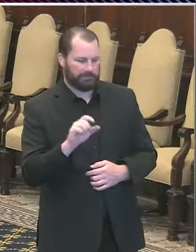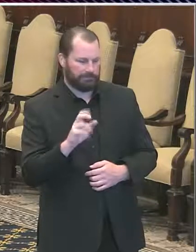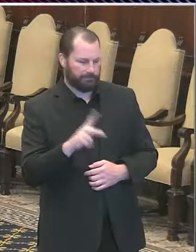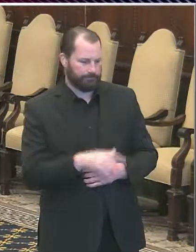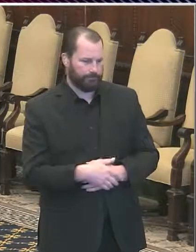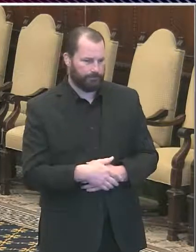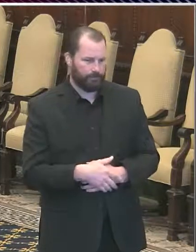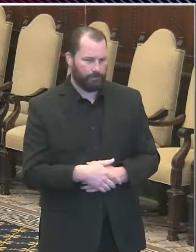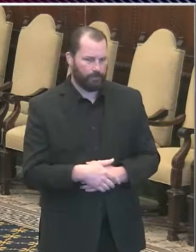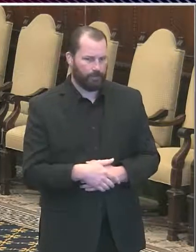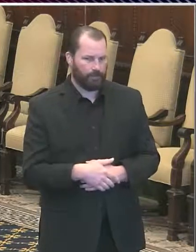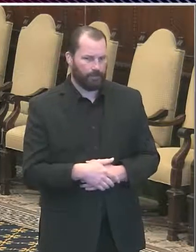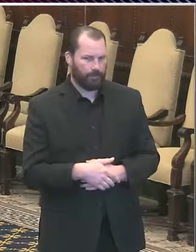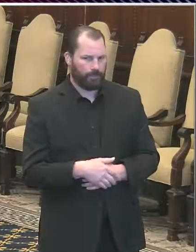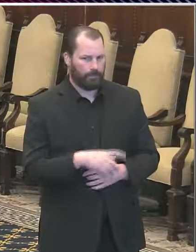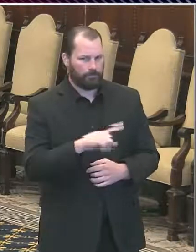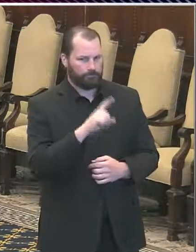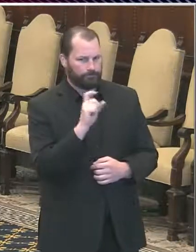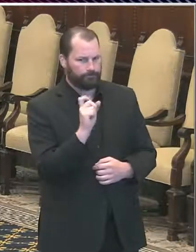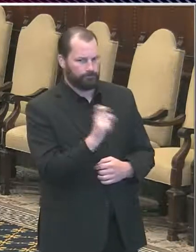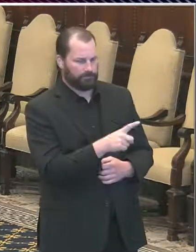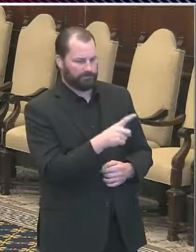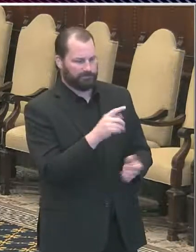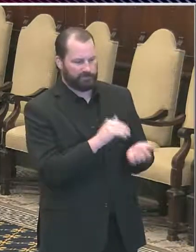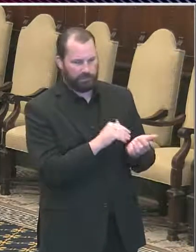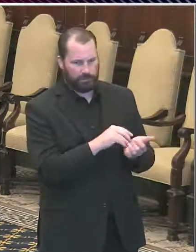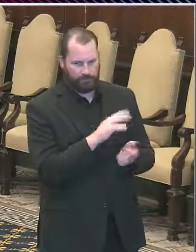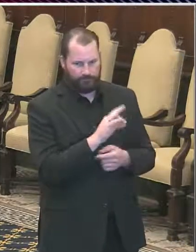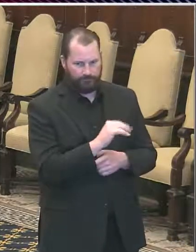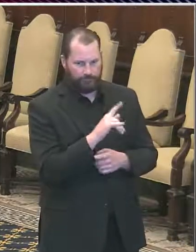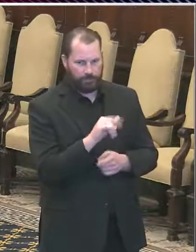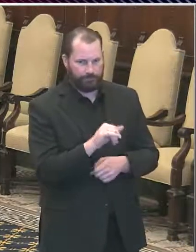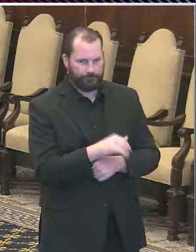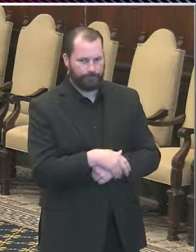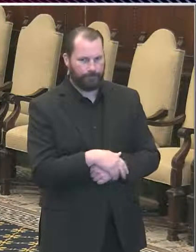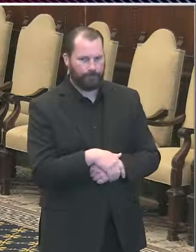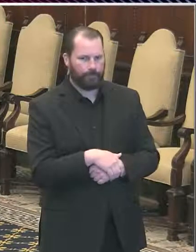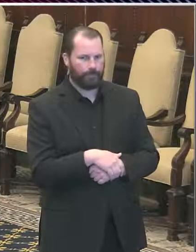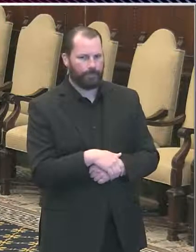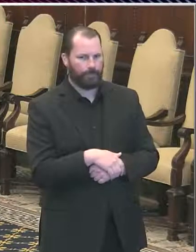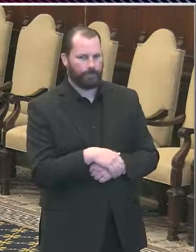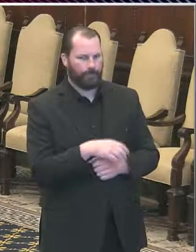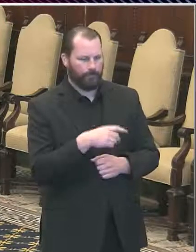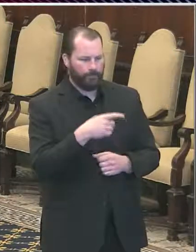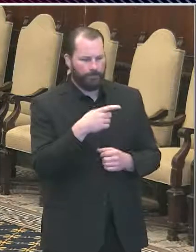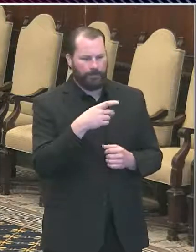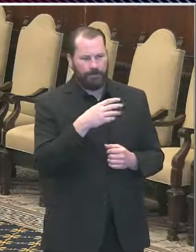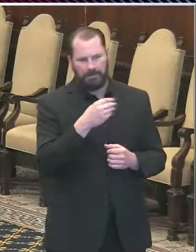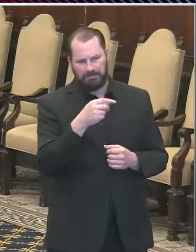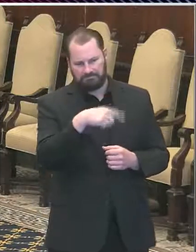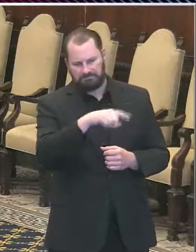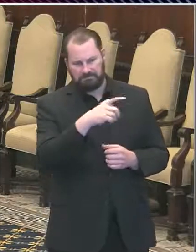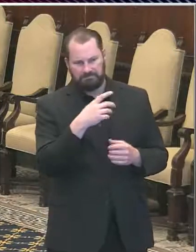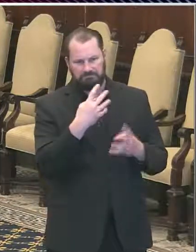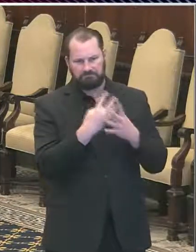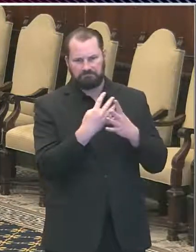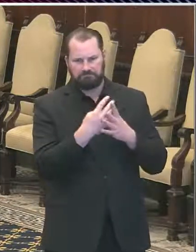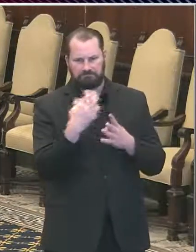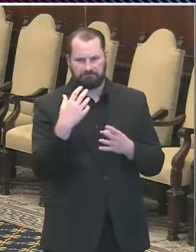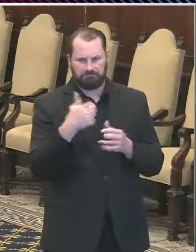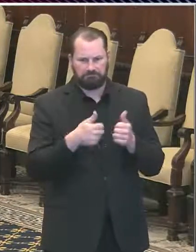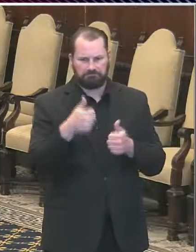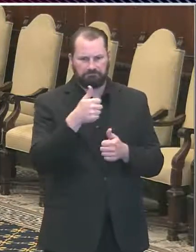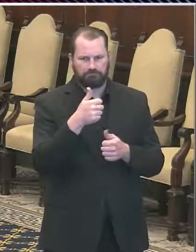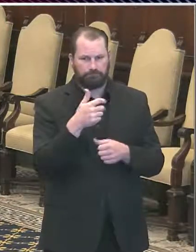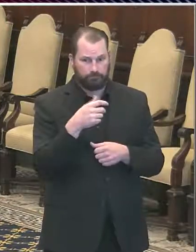commissioner or for Dr. Farley. After all the inmates are tested, how regularly will they then be tested after this first